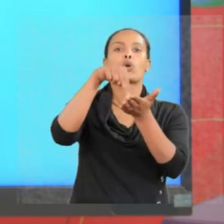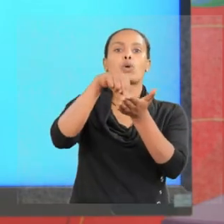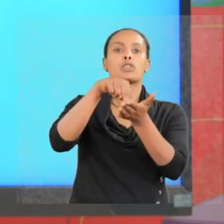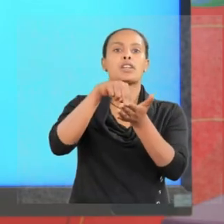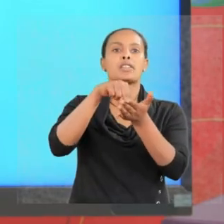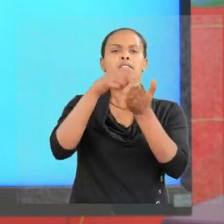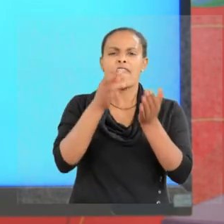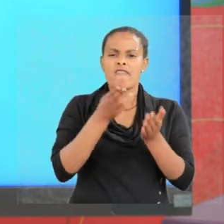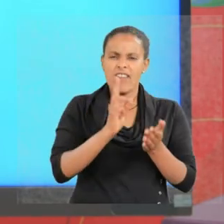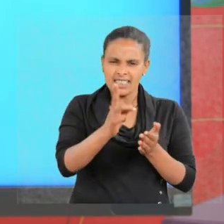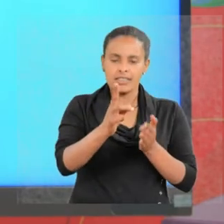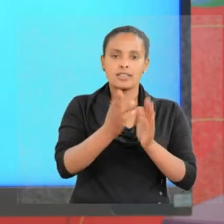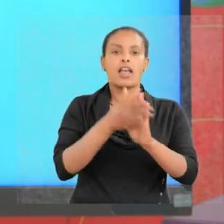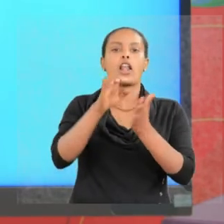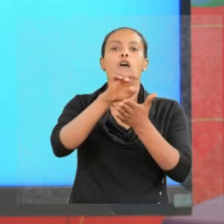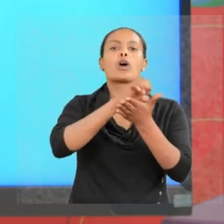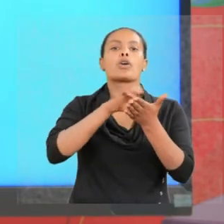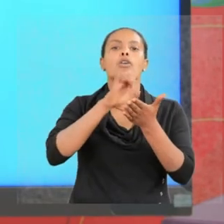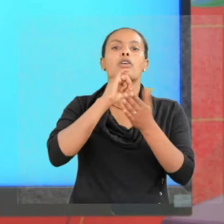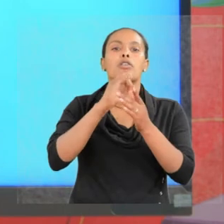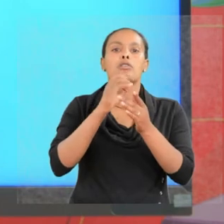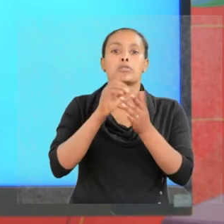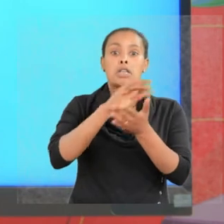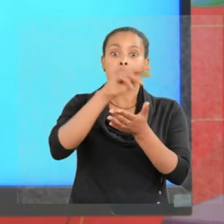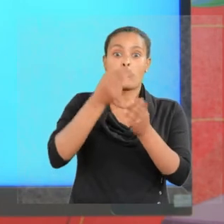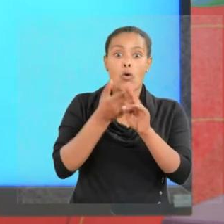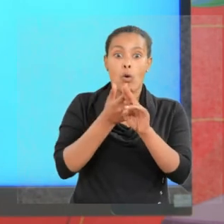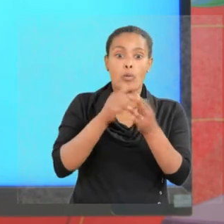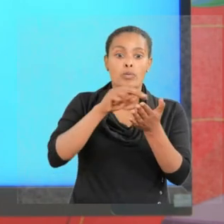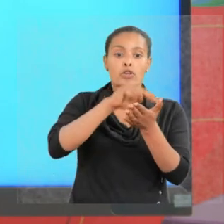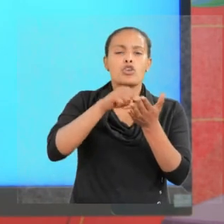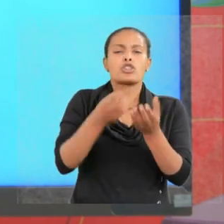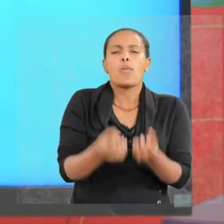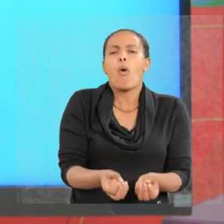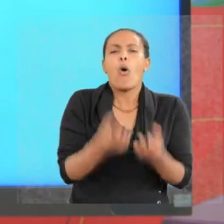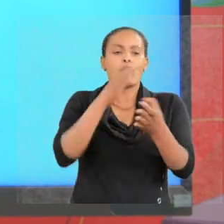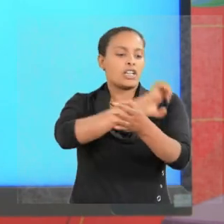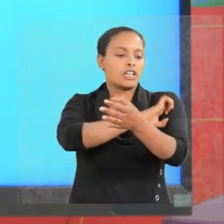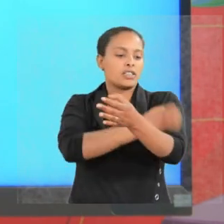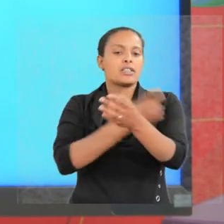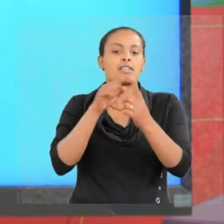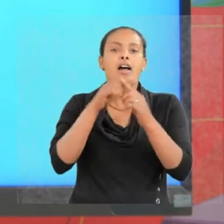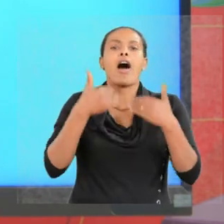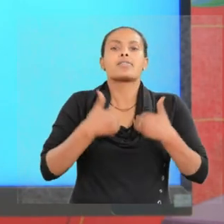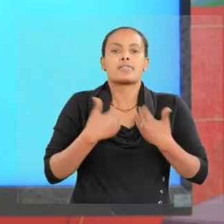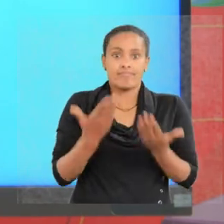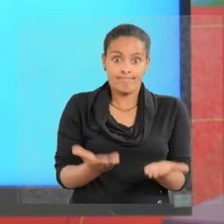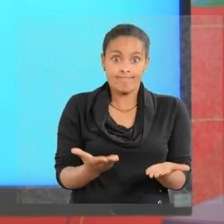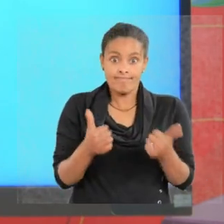farther the electron is from the nucleus, the more energy it has.